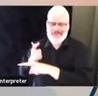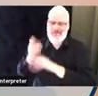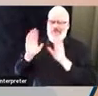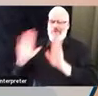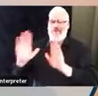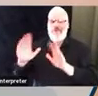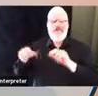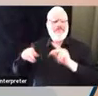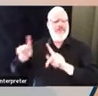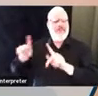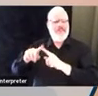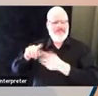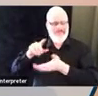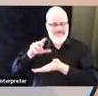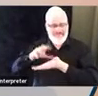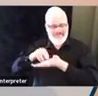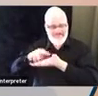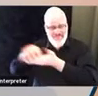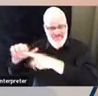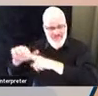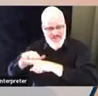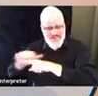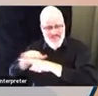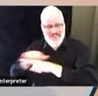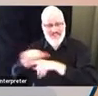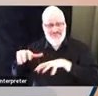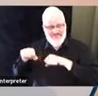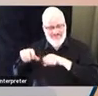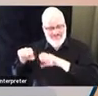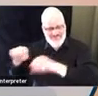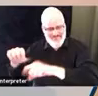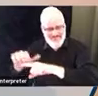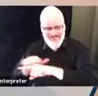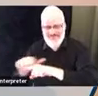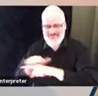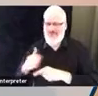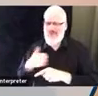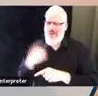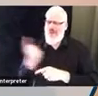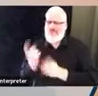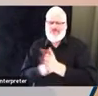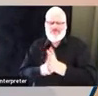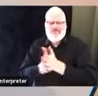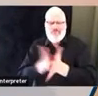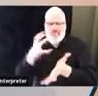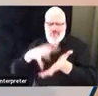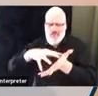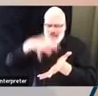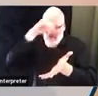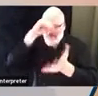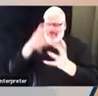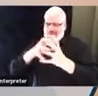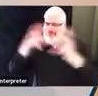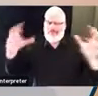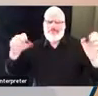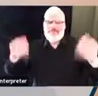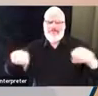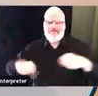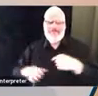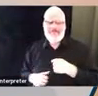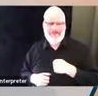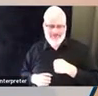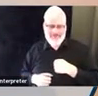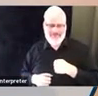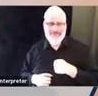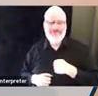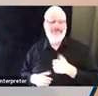positions to learn more. I am very easy in any group of people. So I enjoy going to